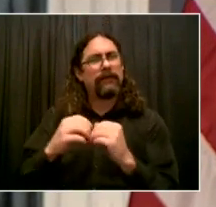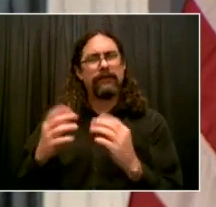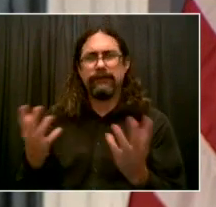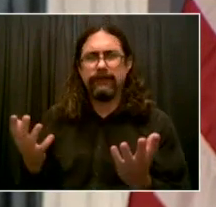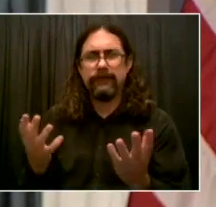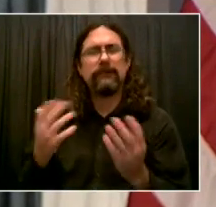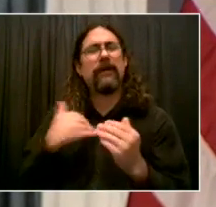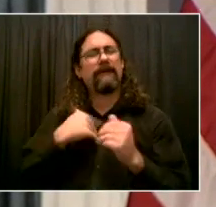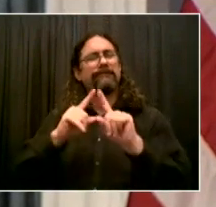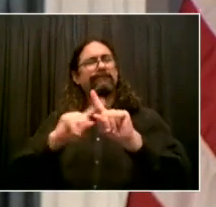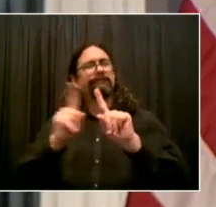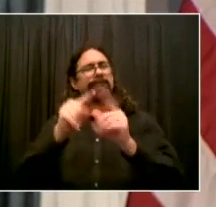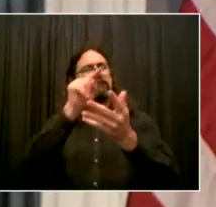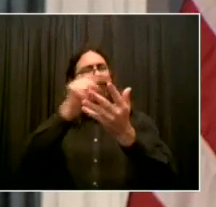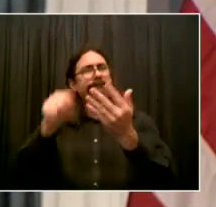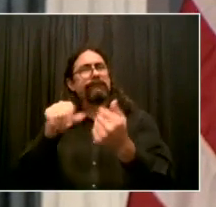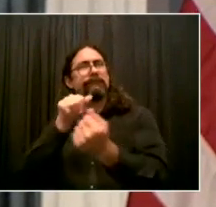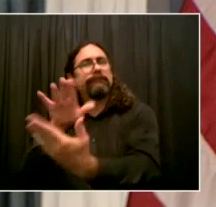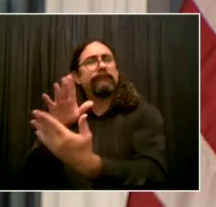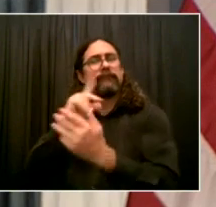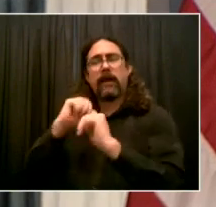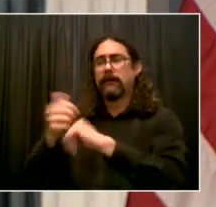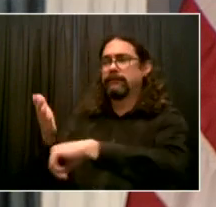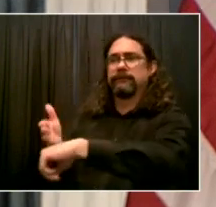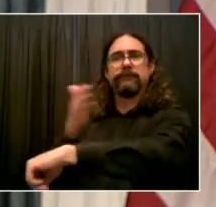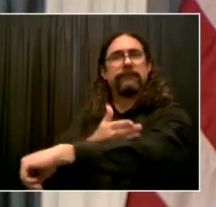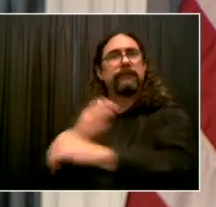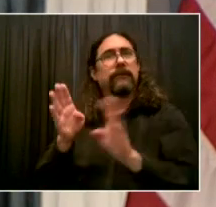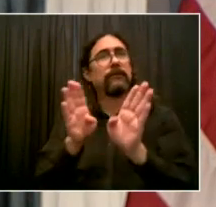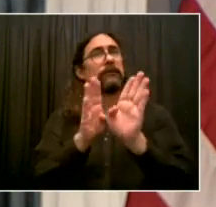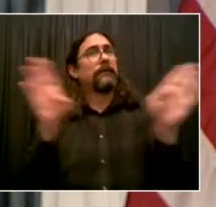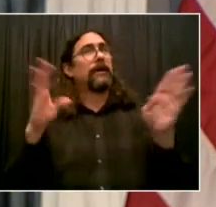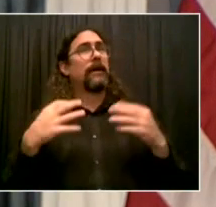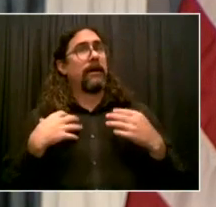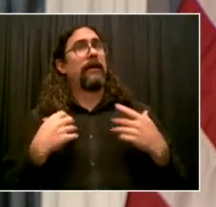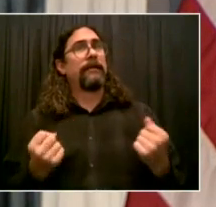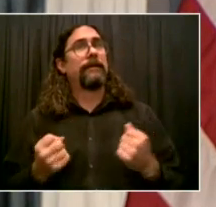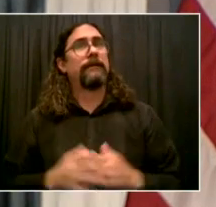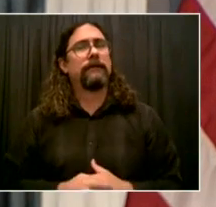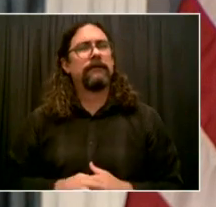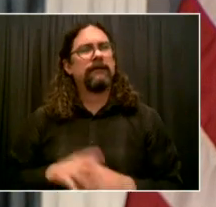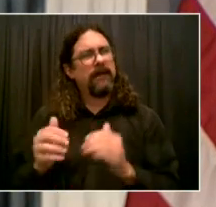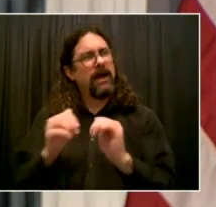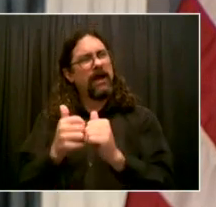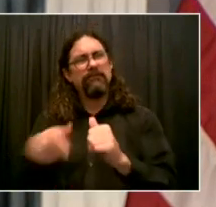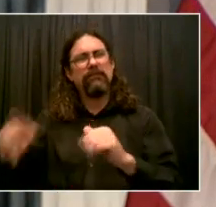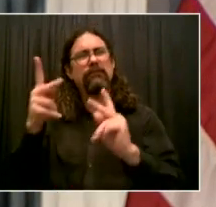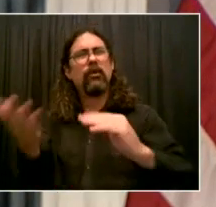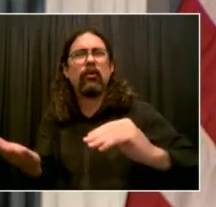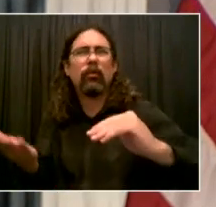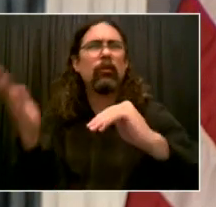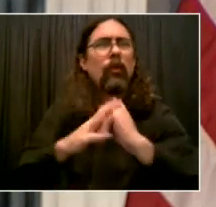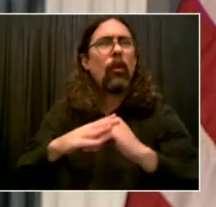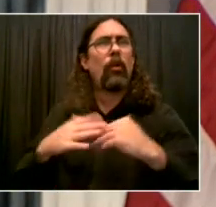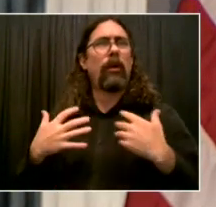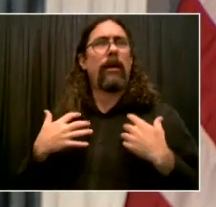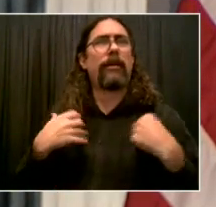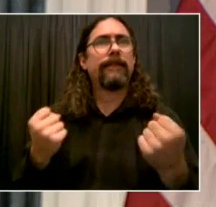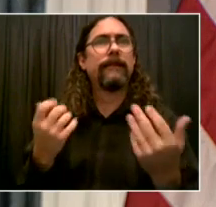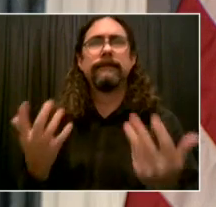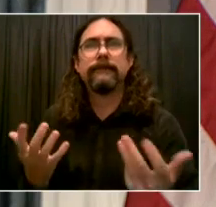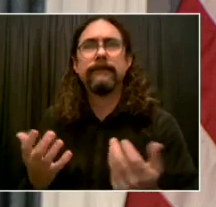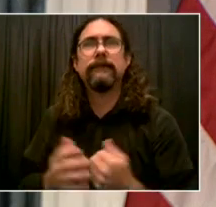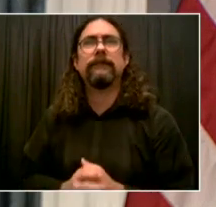upon this moment, building on the hard work already being done in our communities to fight this pandemic and preparing against